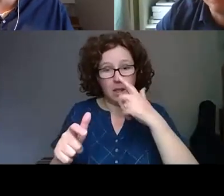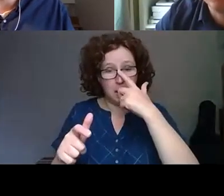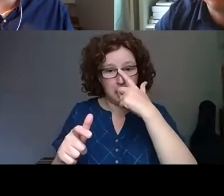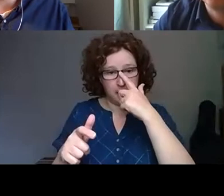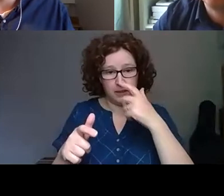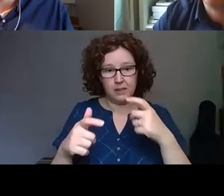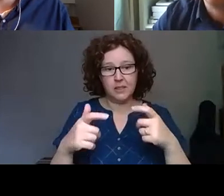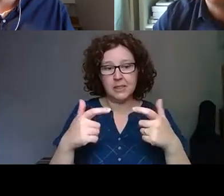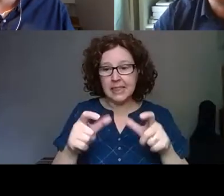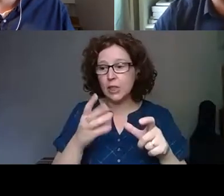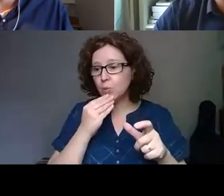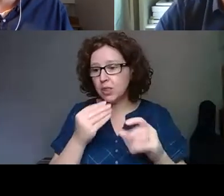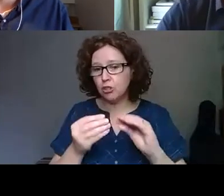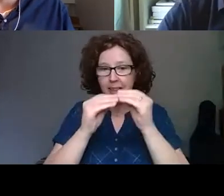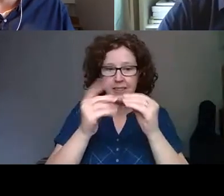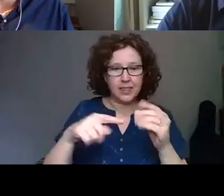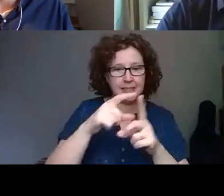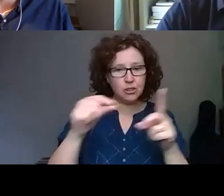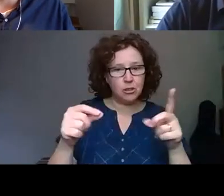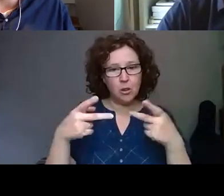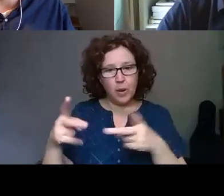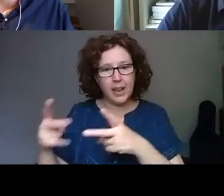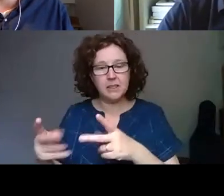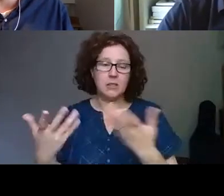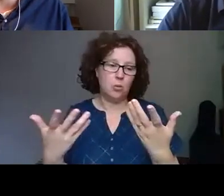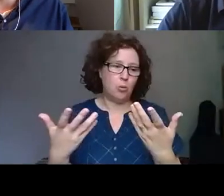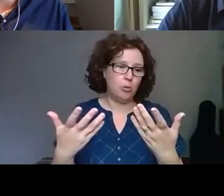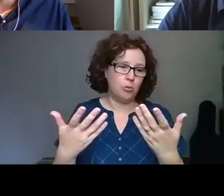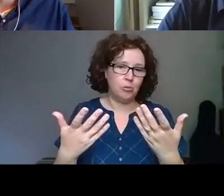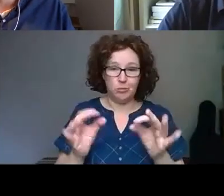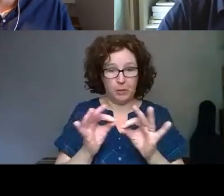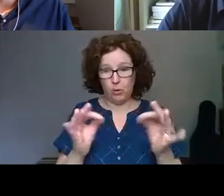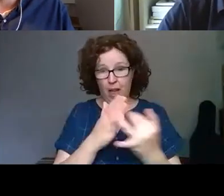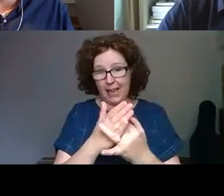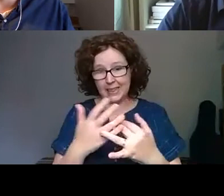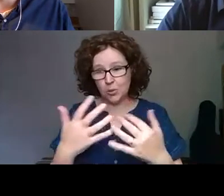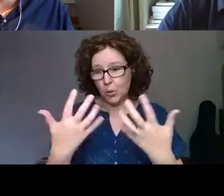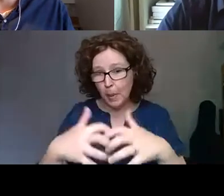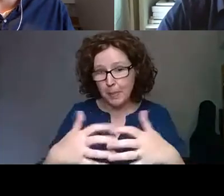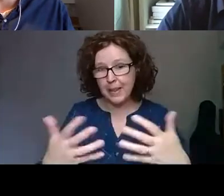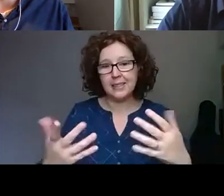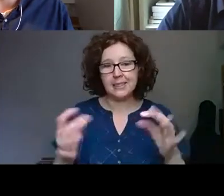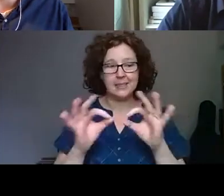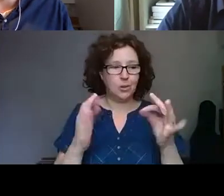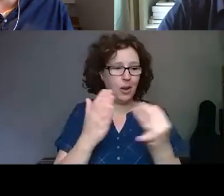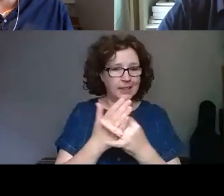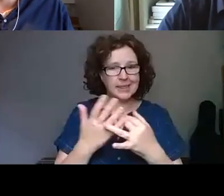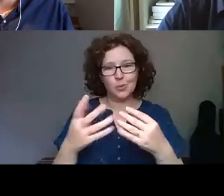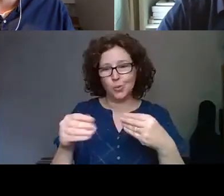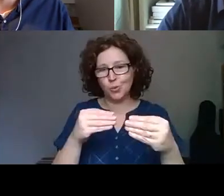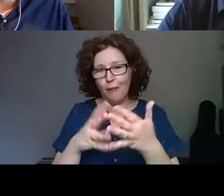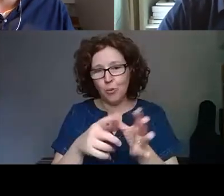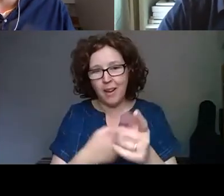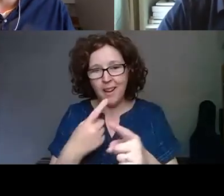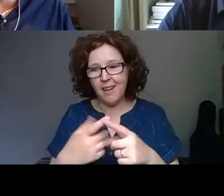creative approaches to do that. So while working remotely and without access to equipment and to softwares and technologies, we've still